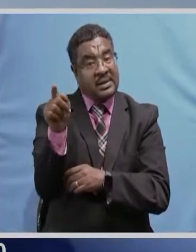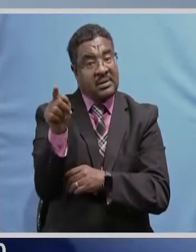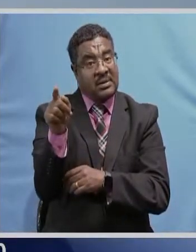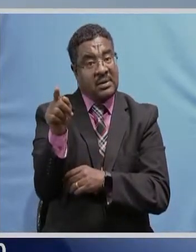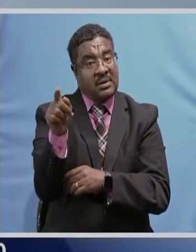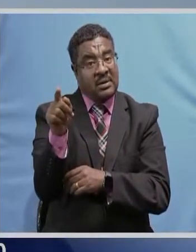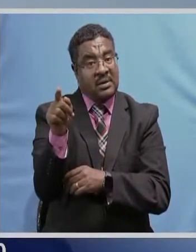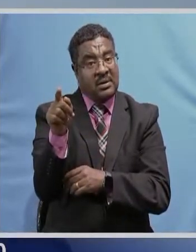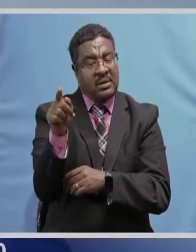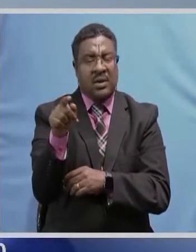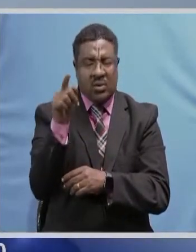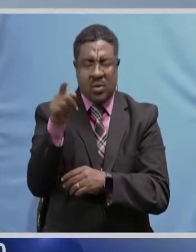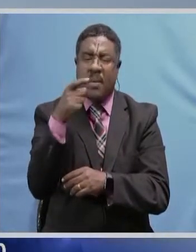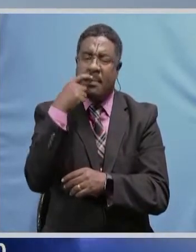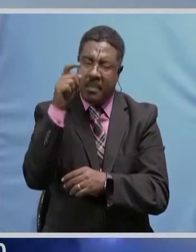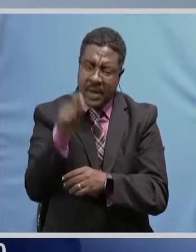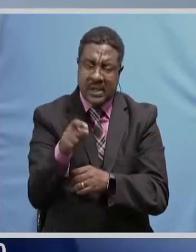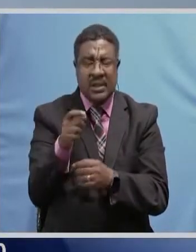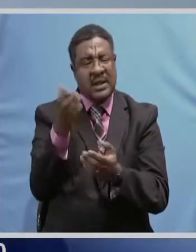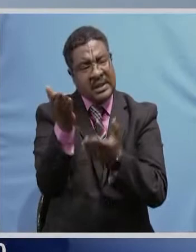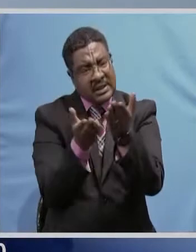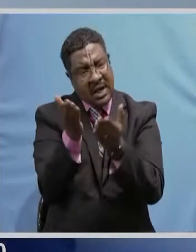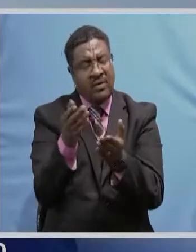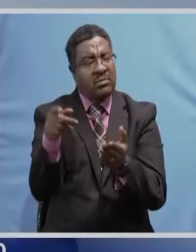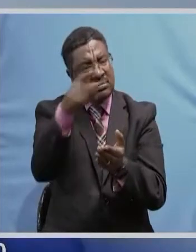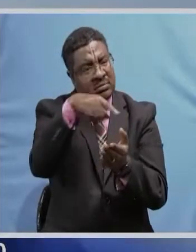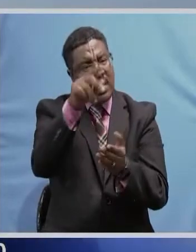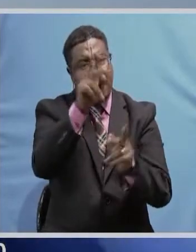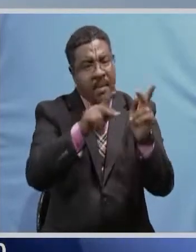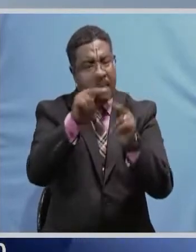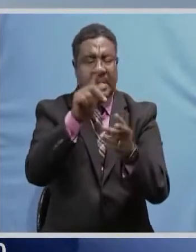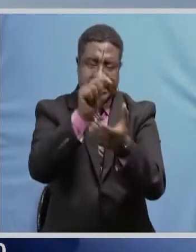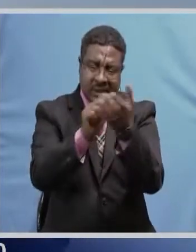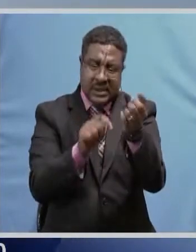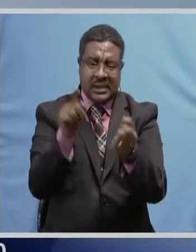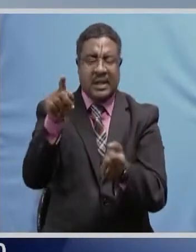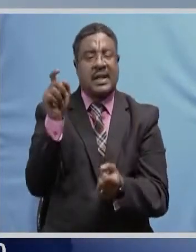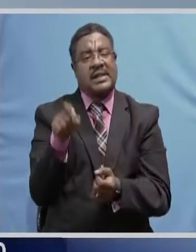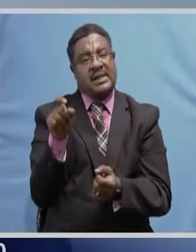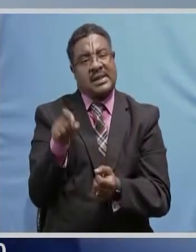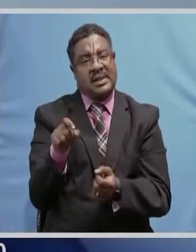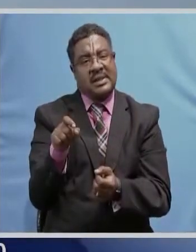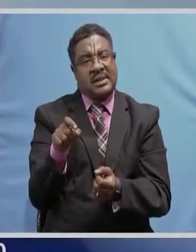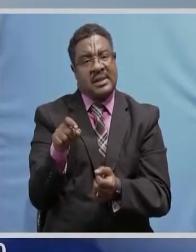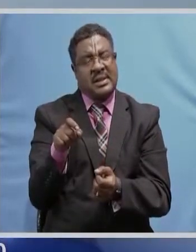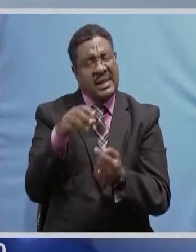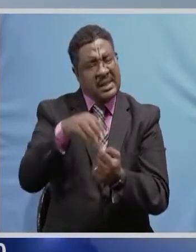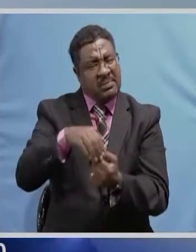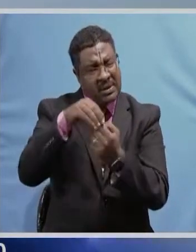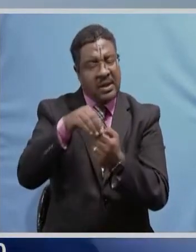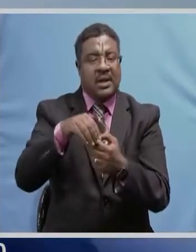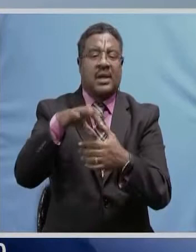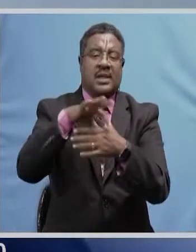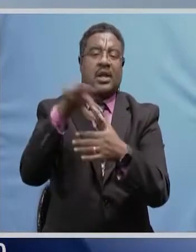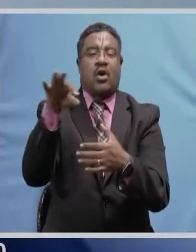it ought to serve the purpose of generating public confidence, particularly among the stakeholders who seem